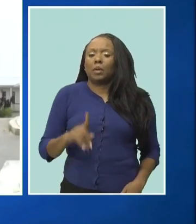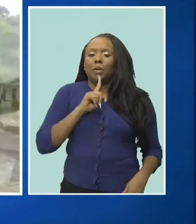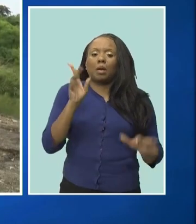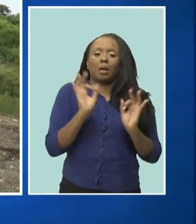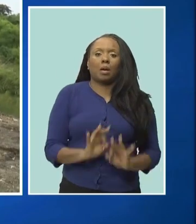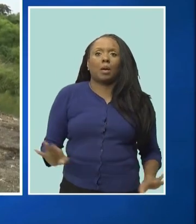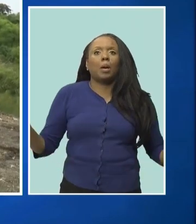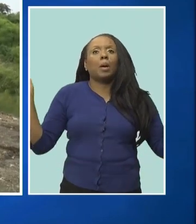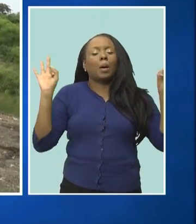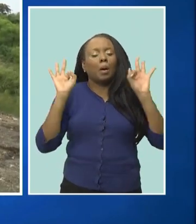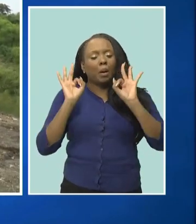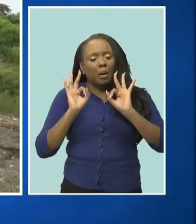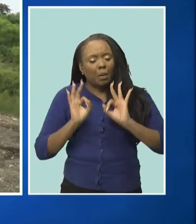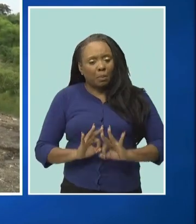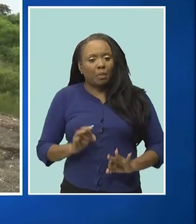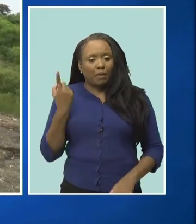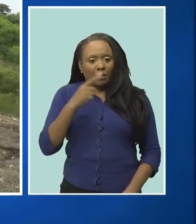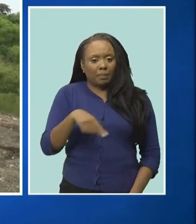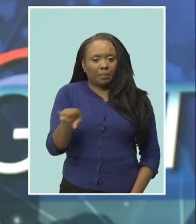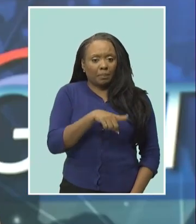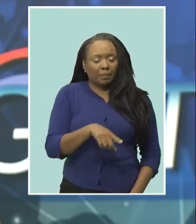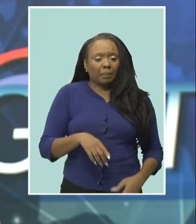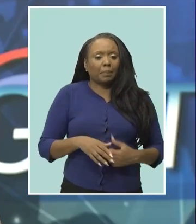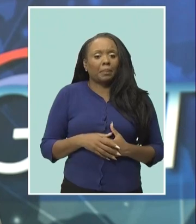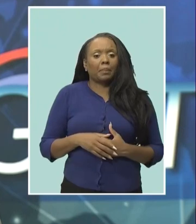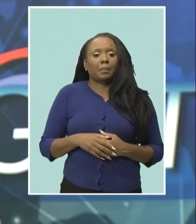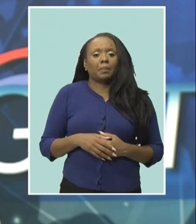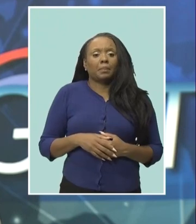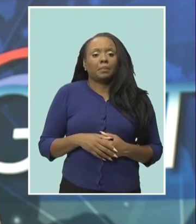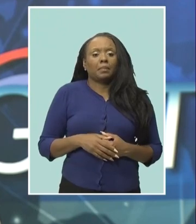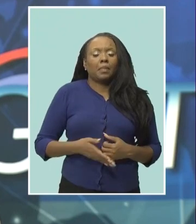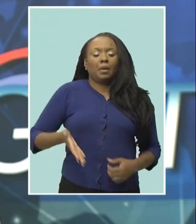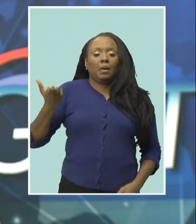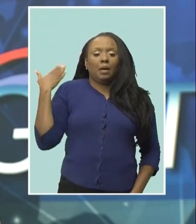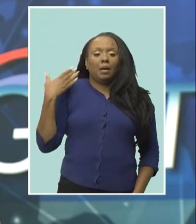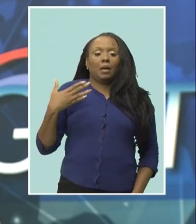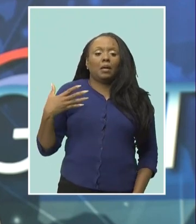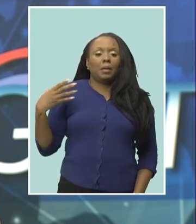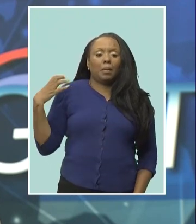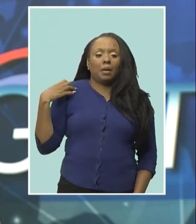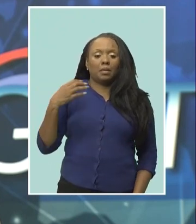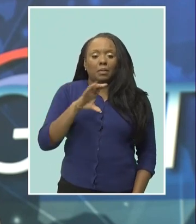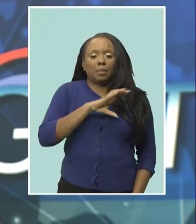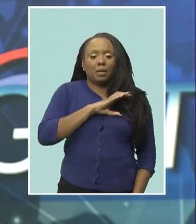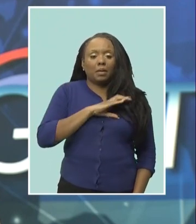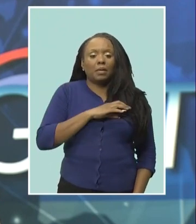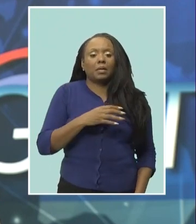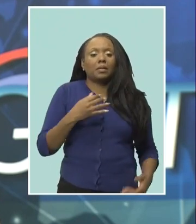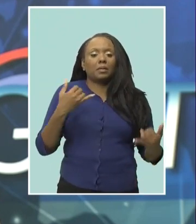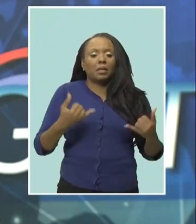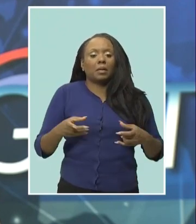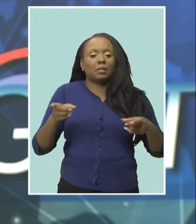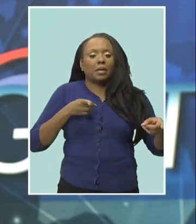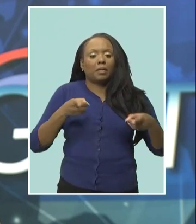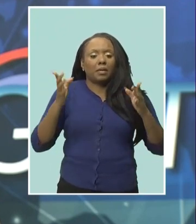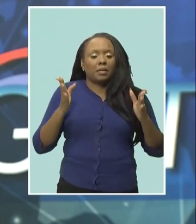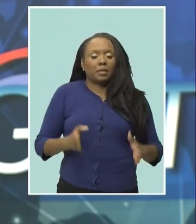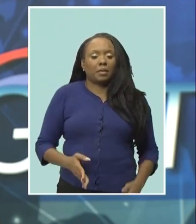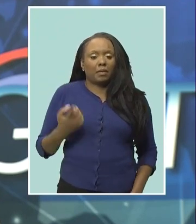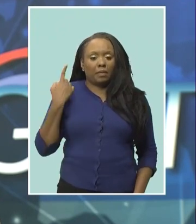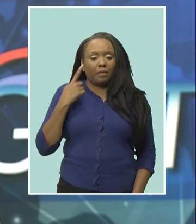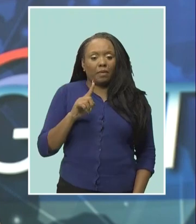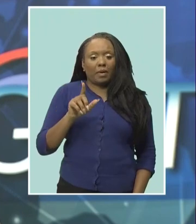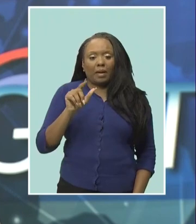Trevor Thorpe CBC News former commissioner of police Darwin Dotton has been appointed director of the anti